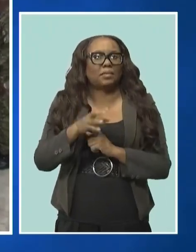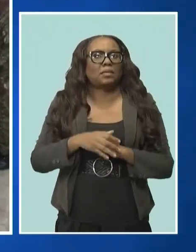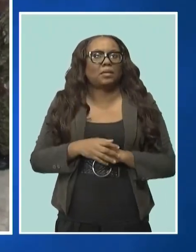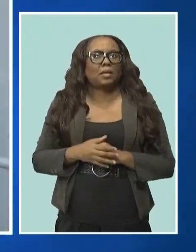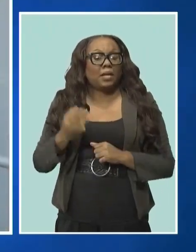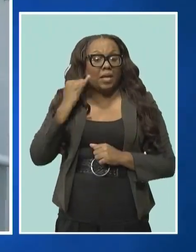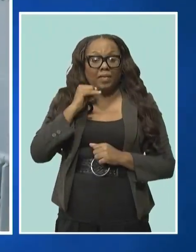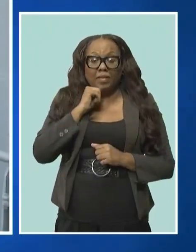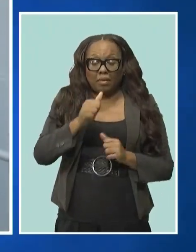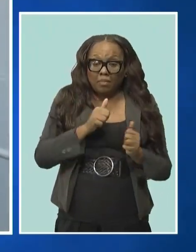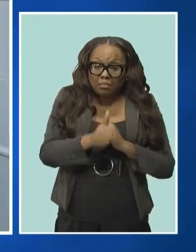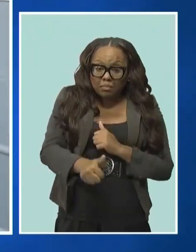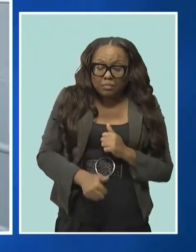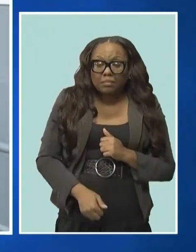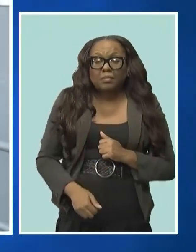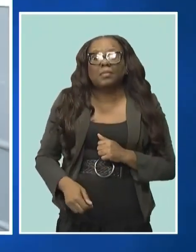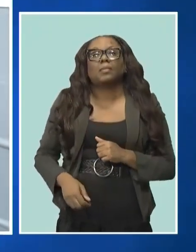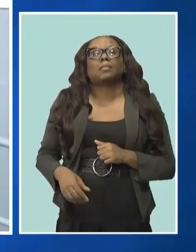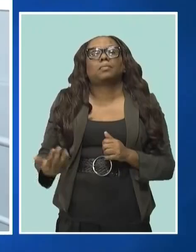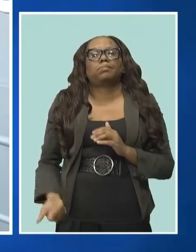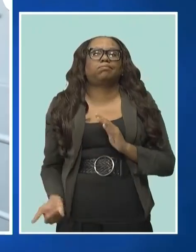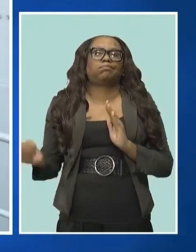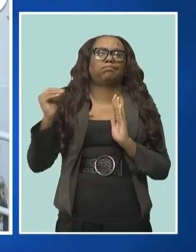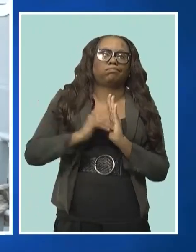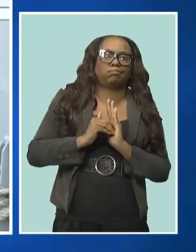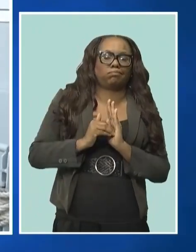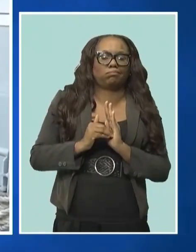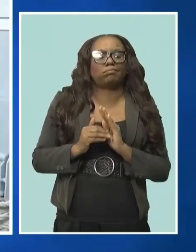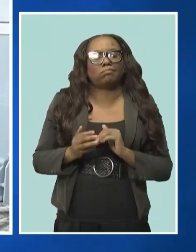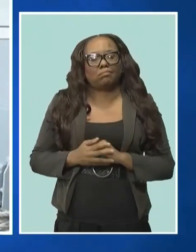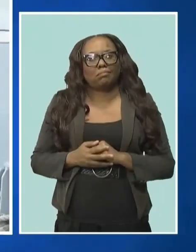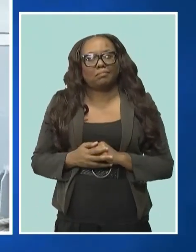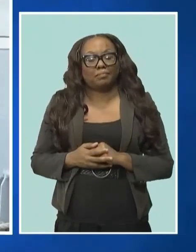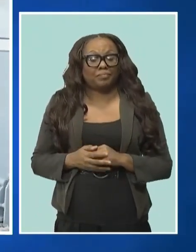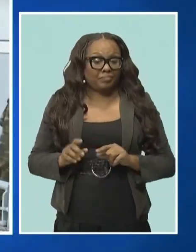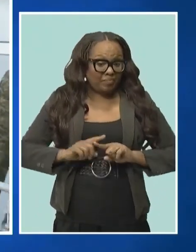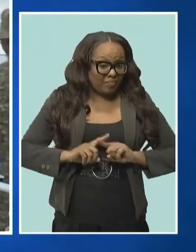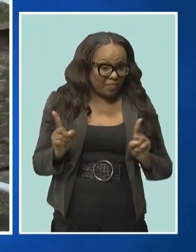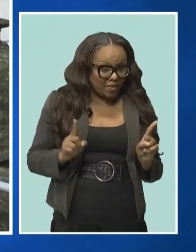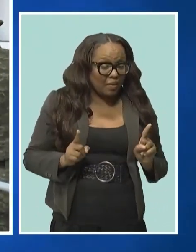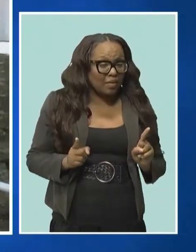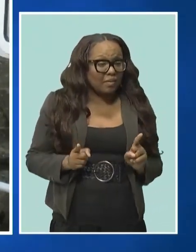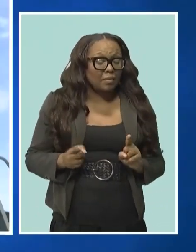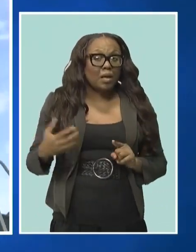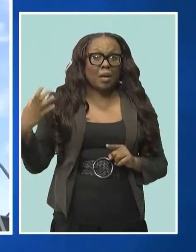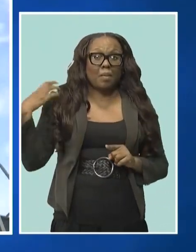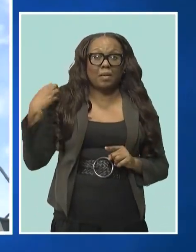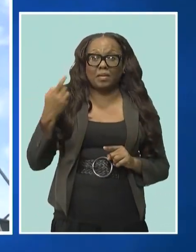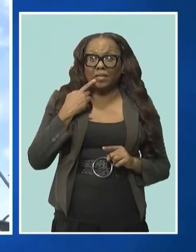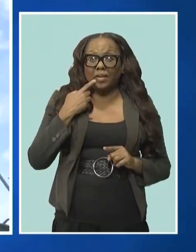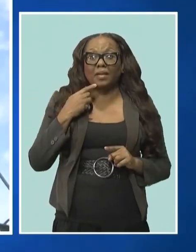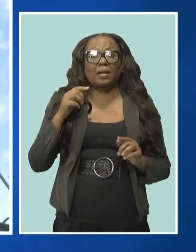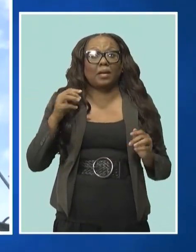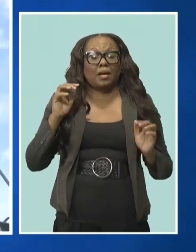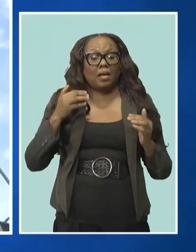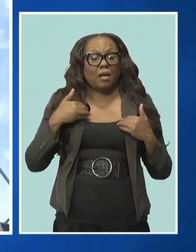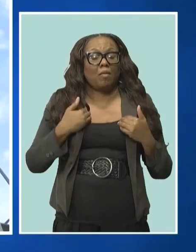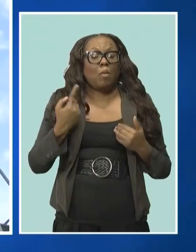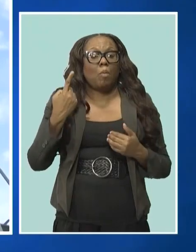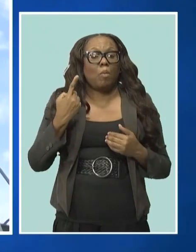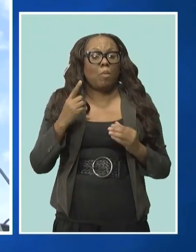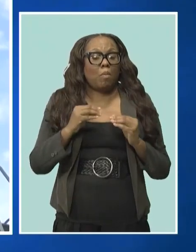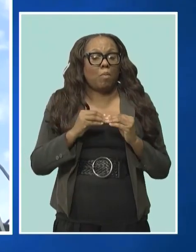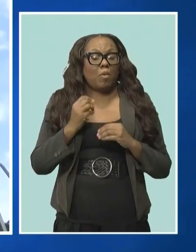basics. And they have to do it all over again. However, Major Drake says they have a year to regroup before